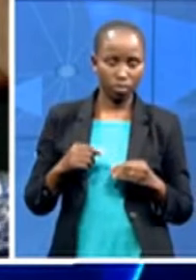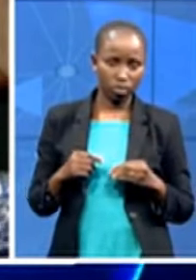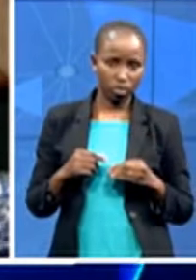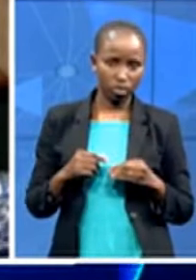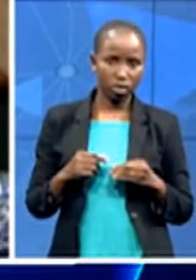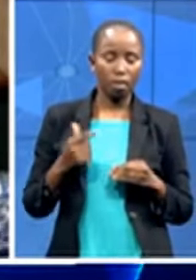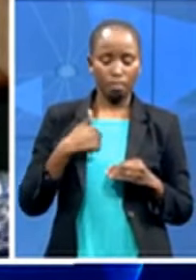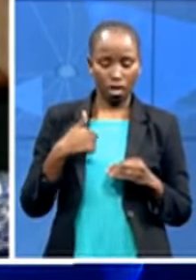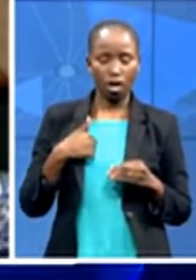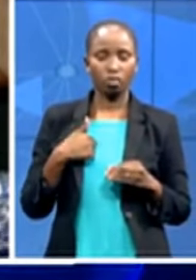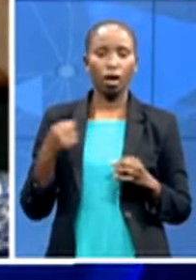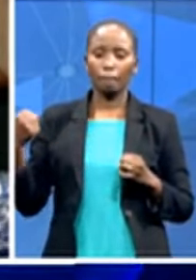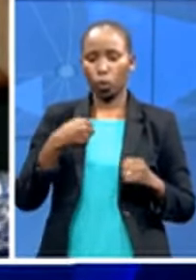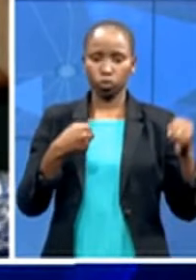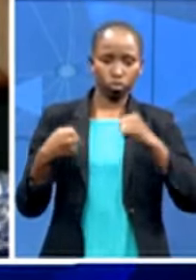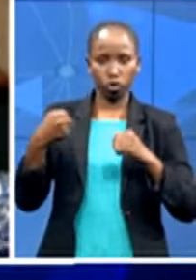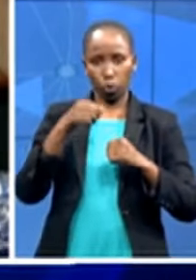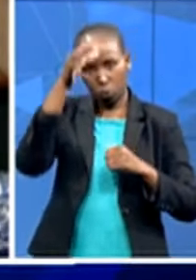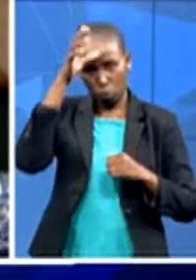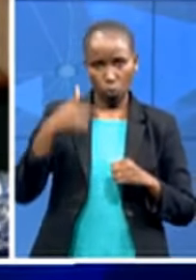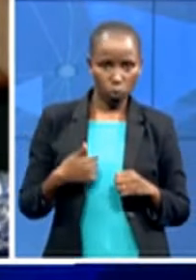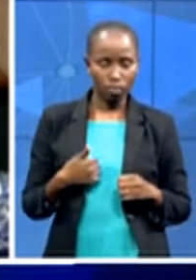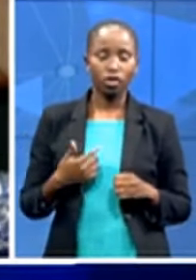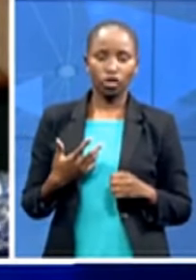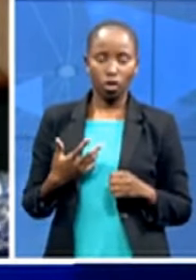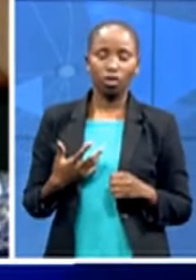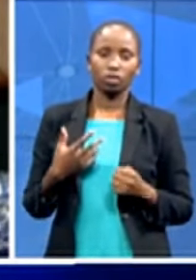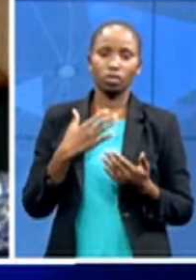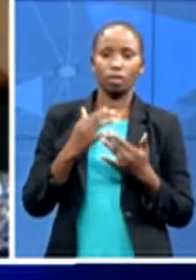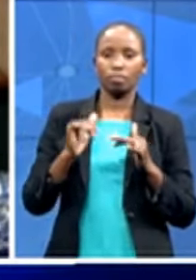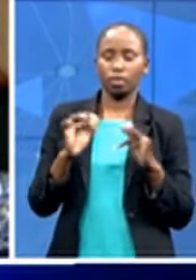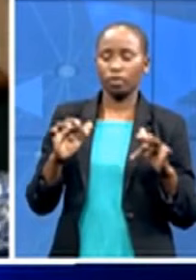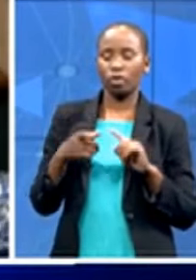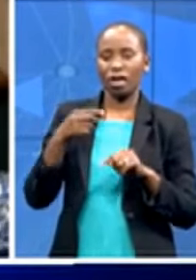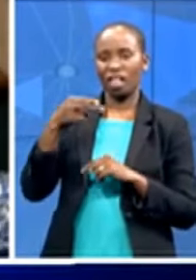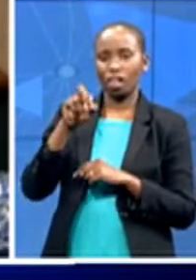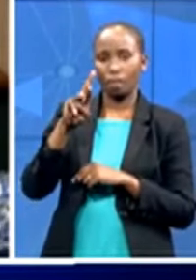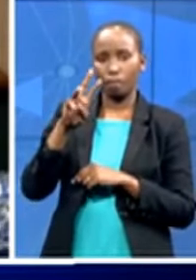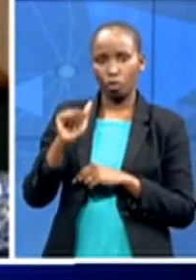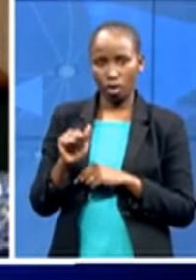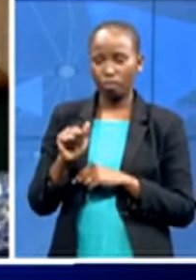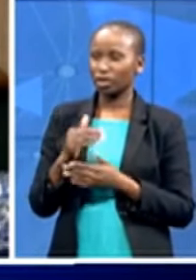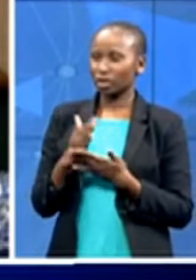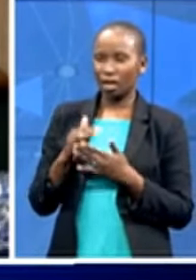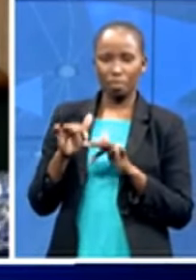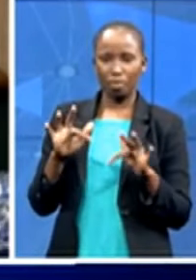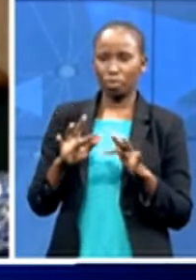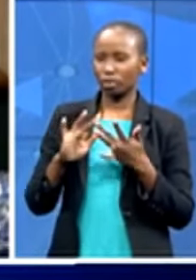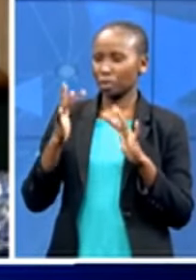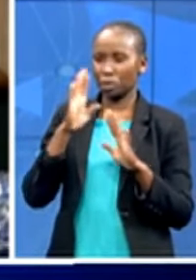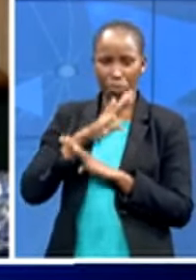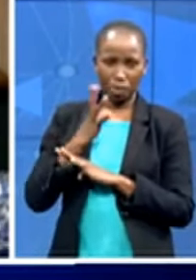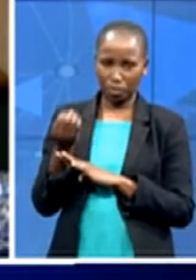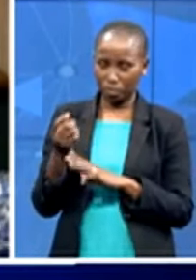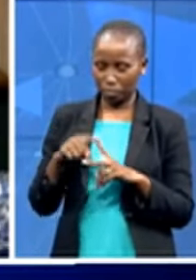treat are in the inner city so they're in hillbrow and a lot of those kids don't have access to internet they don't have access to cell phones to tablets so it's